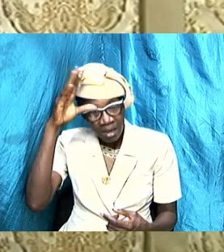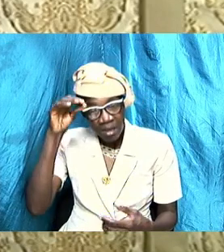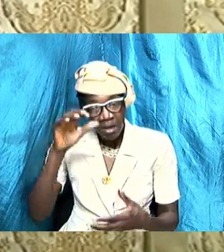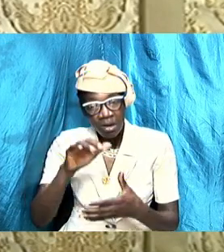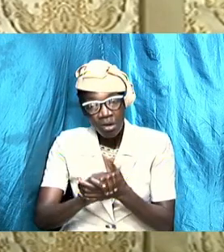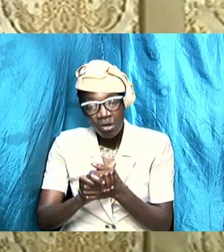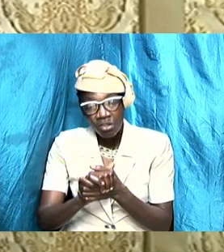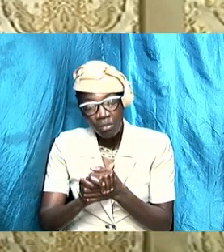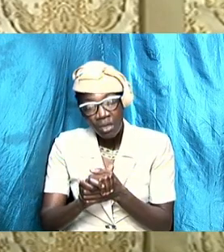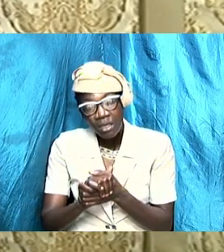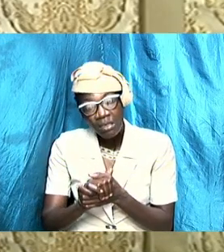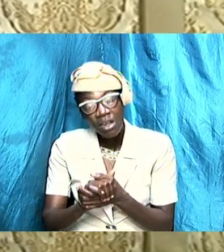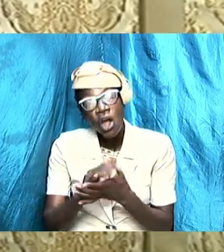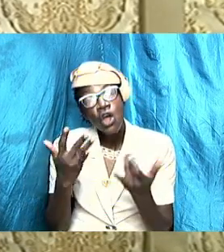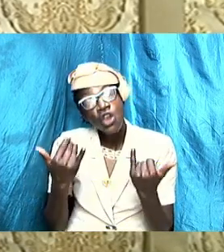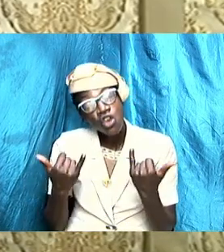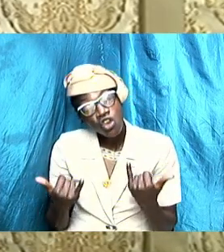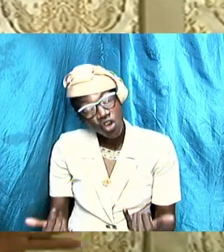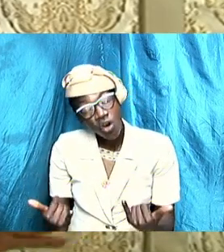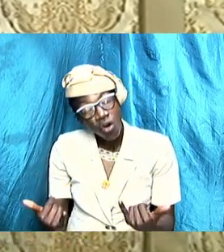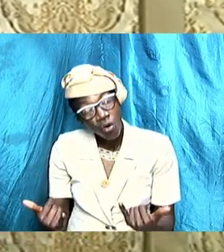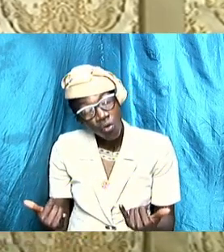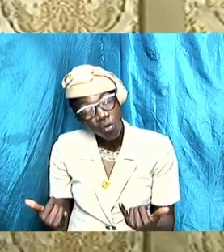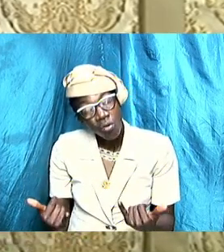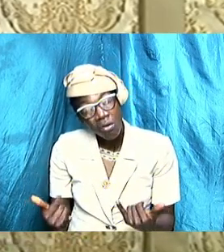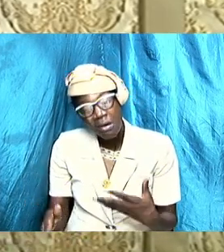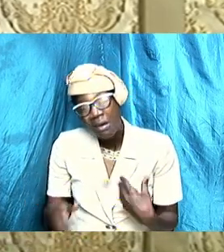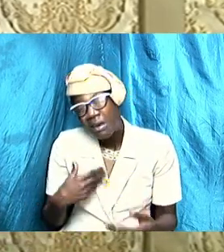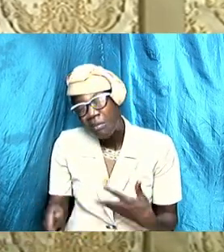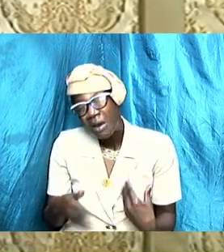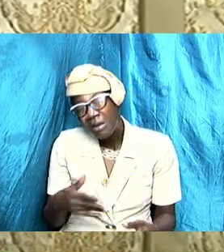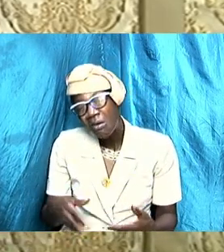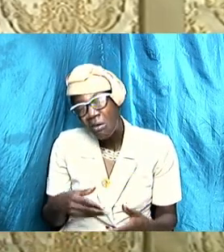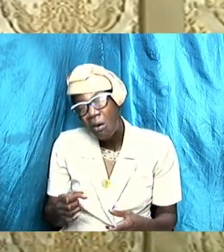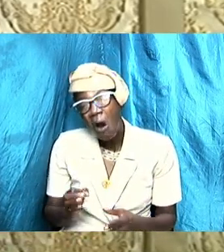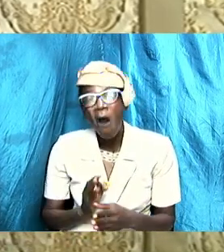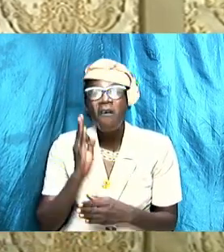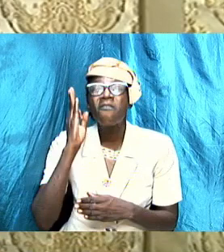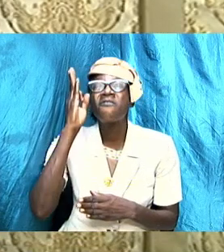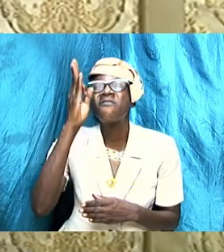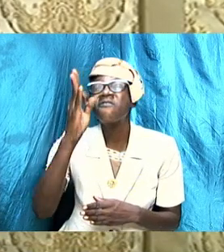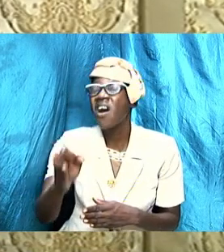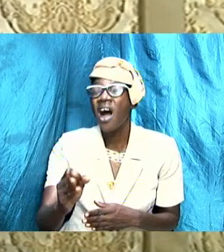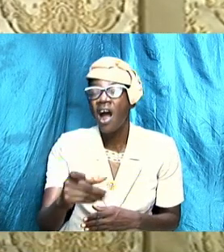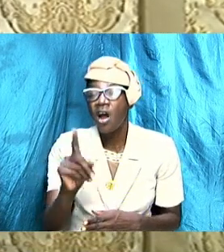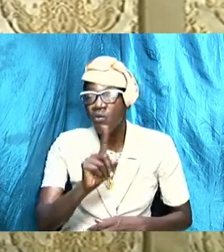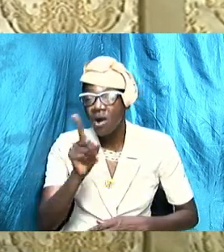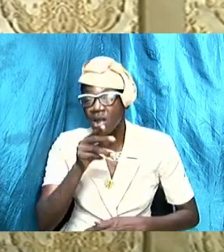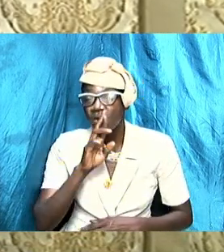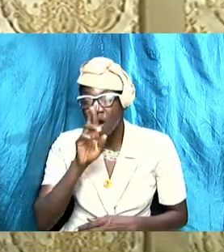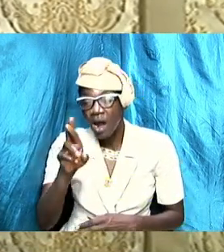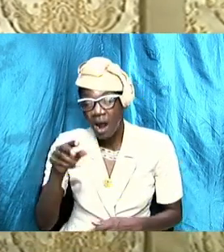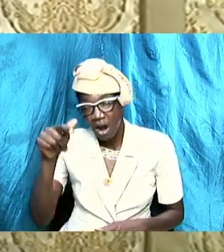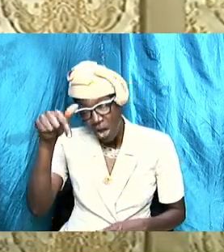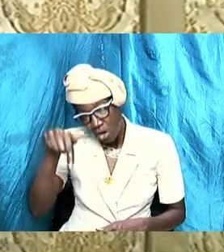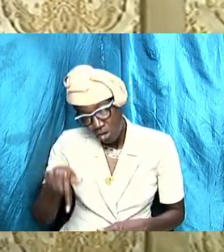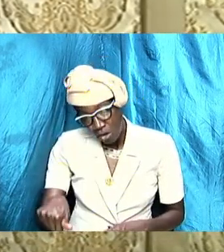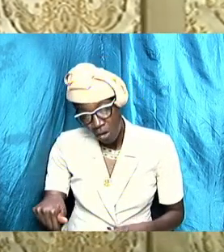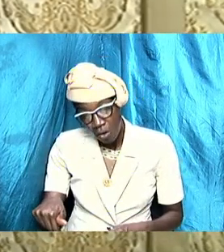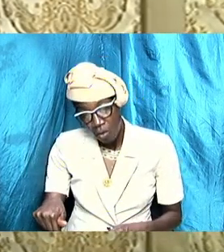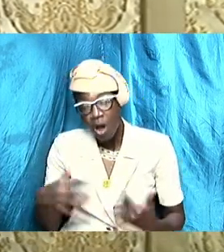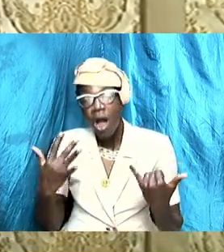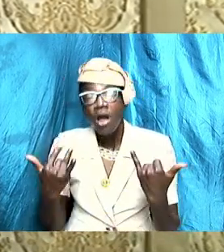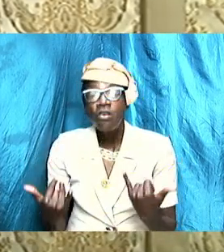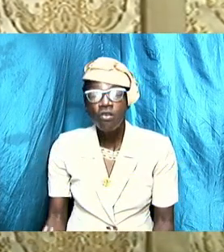even at this point. It doesn't matter how far gone. It doesn't matter where you are. At this point, we are in dialogue.